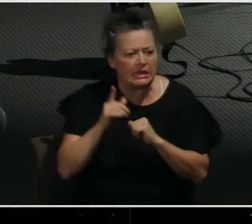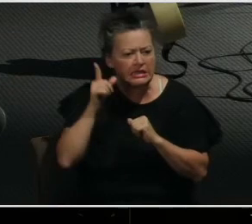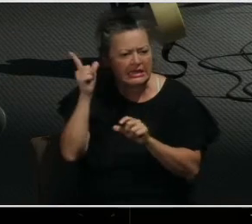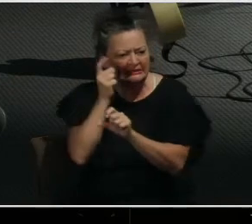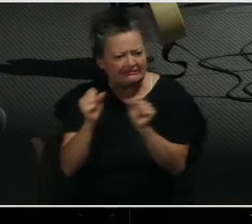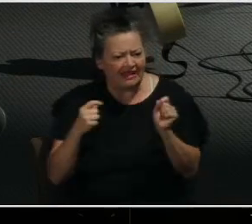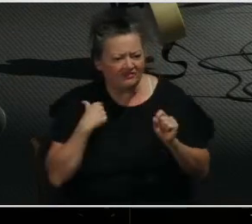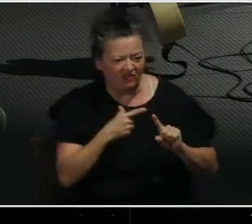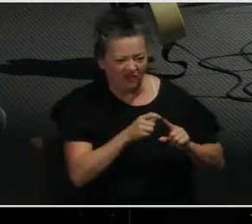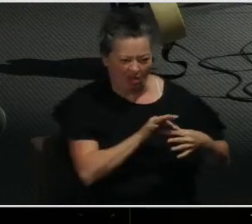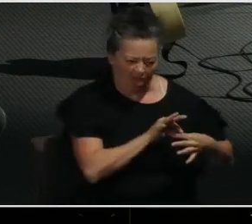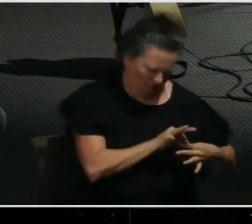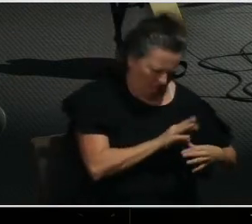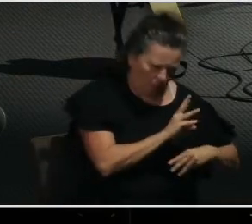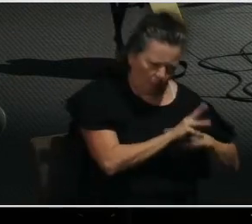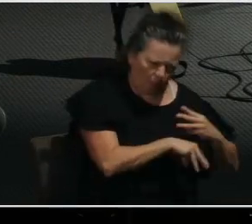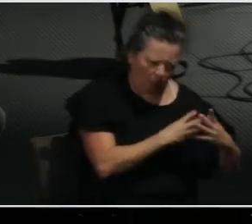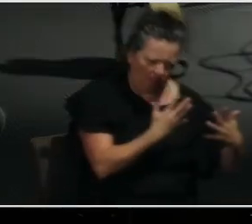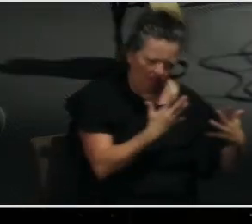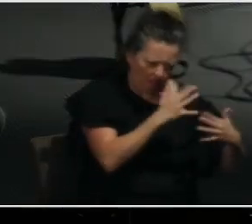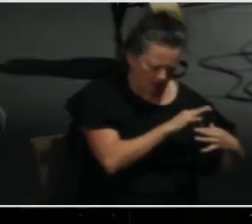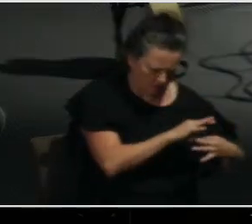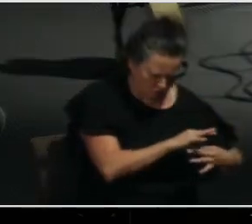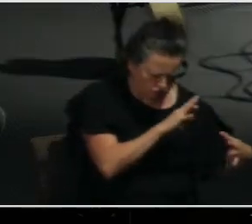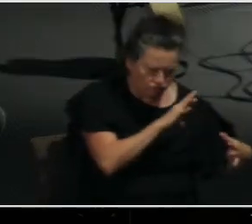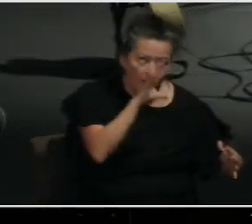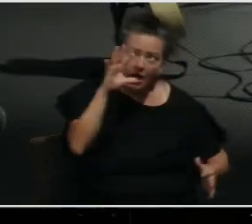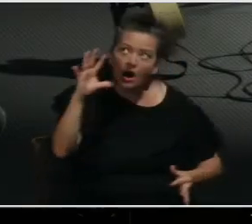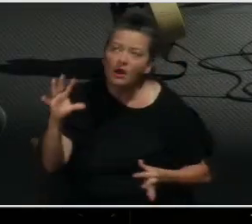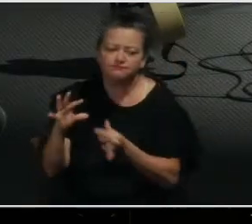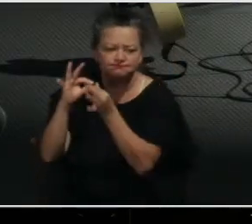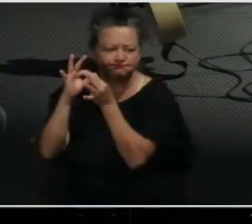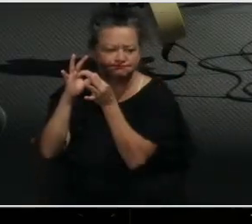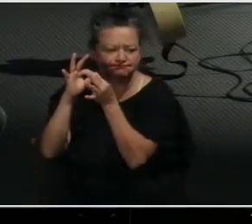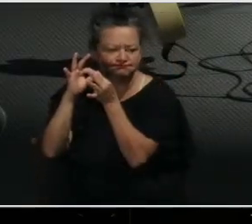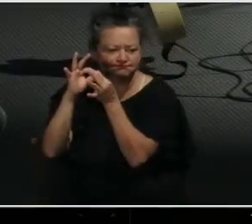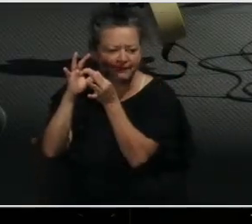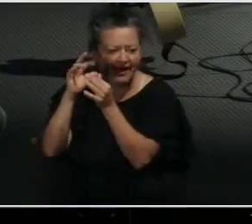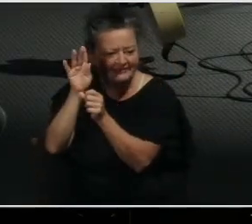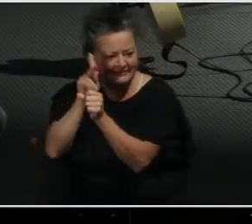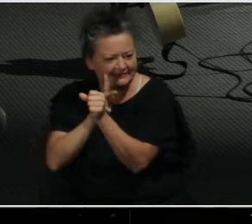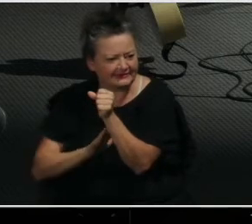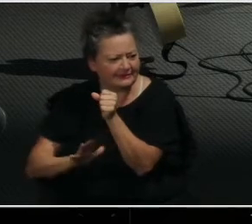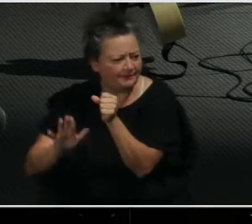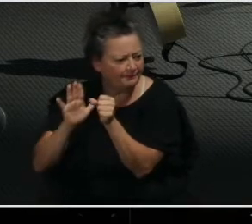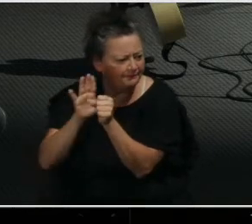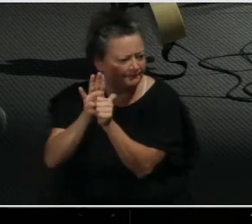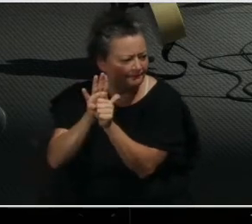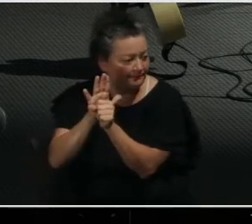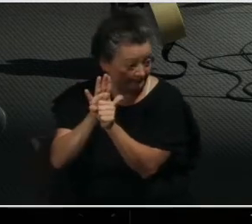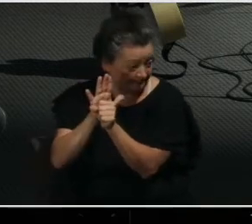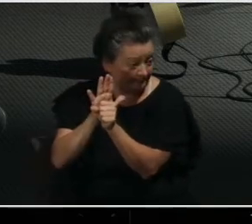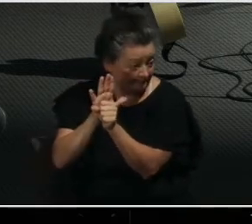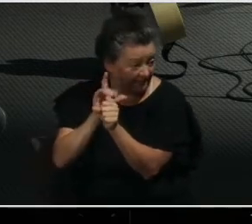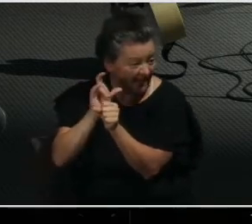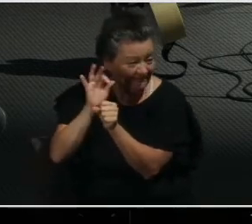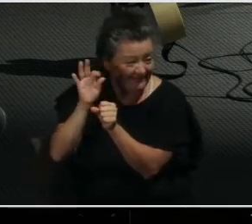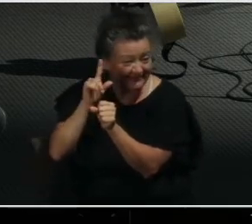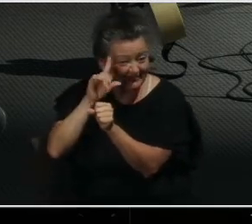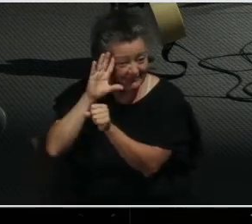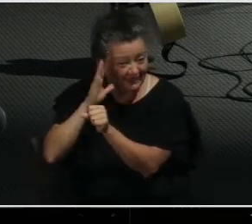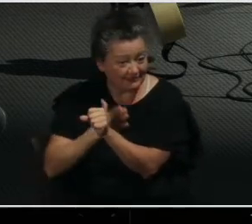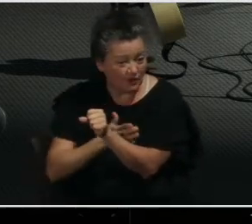and transferred us to the kingdom of His beloved Son, in whom we have redemption, the forgiveness of sins.